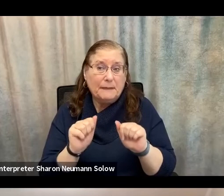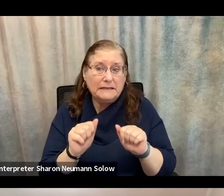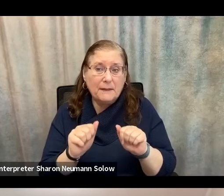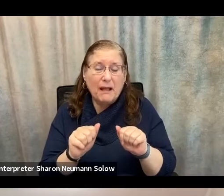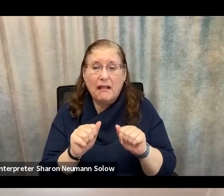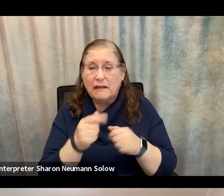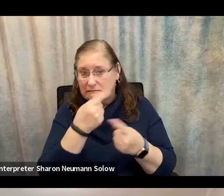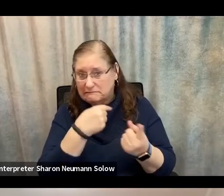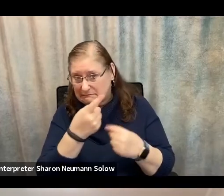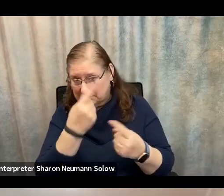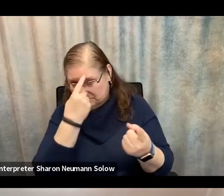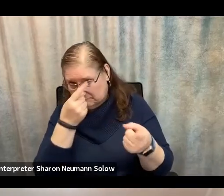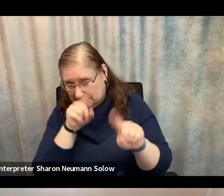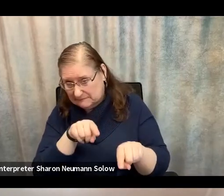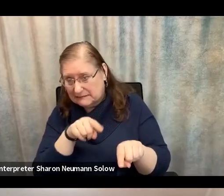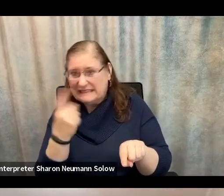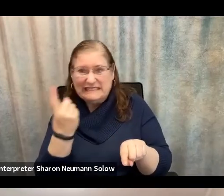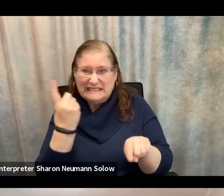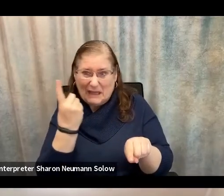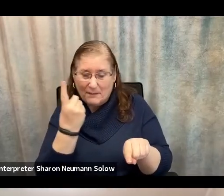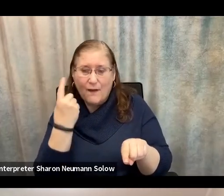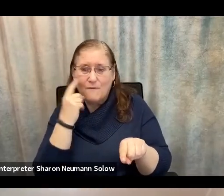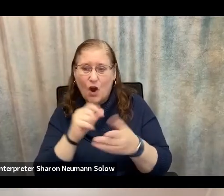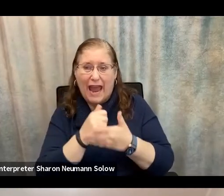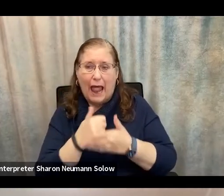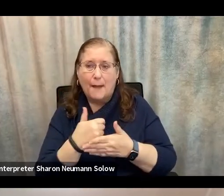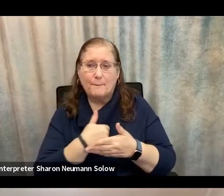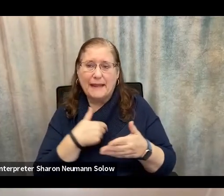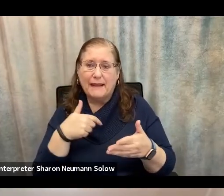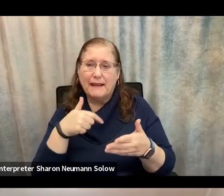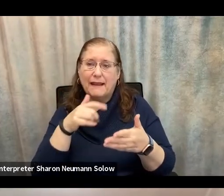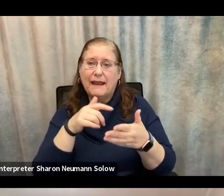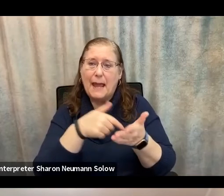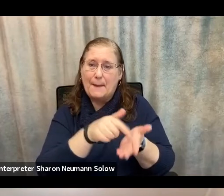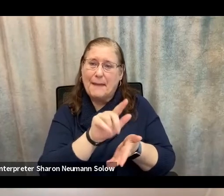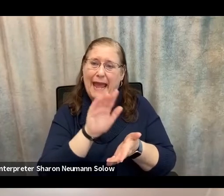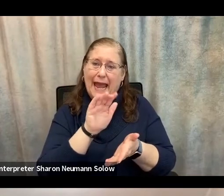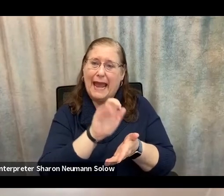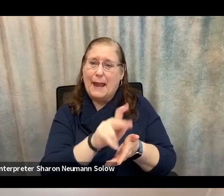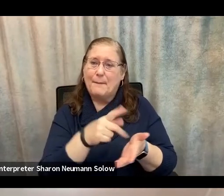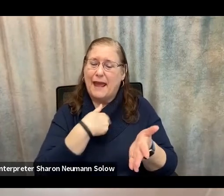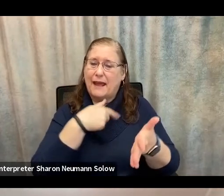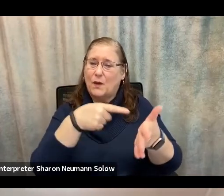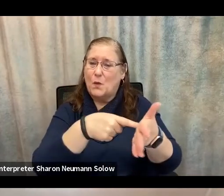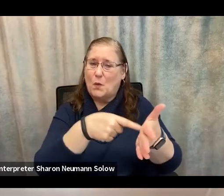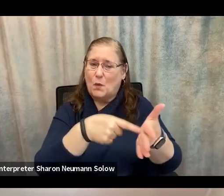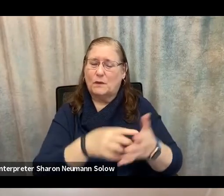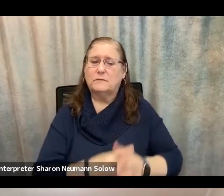deal we could essentially come up with to help me pay back whatever I owe?